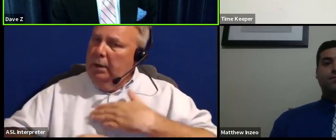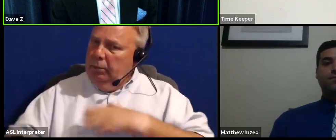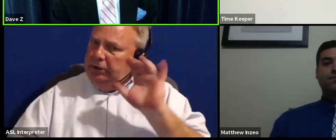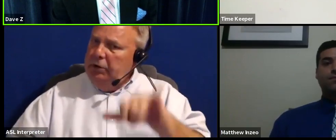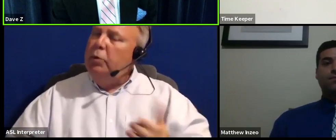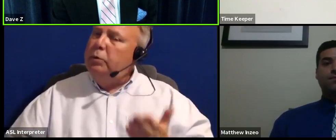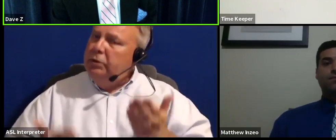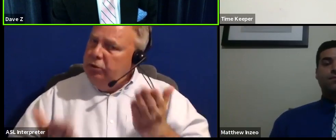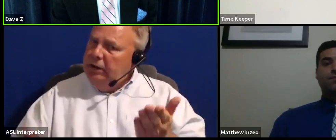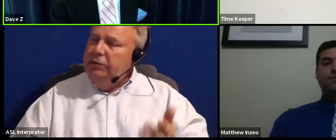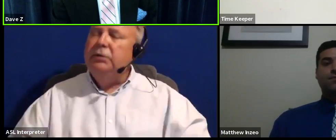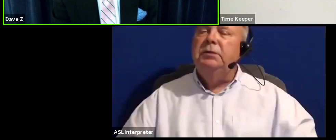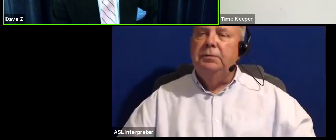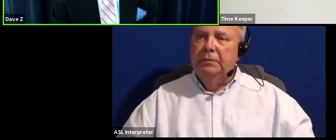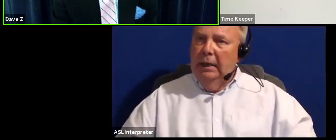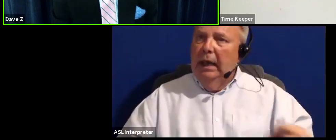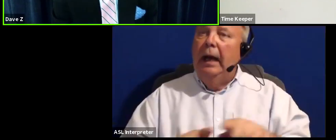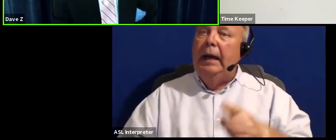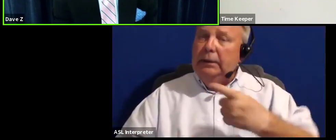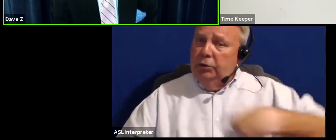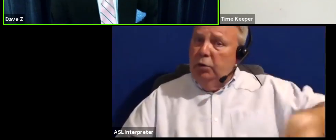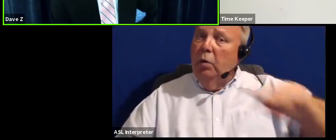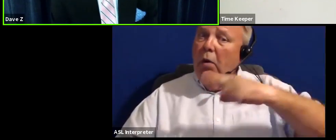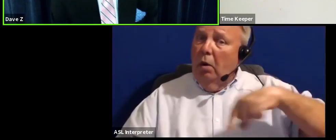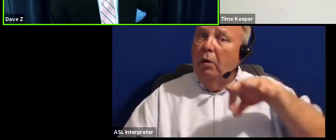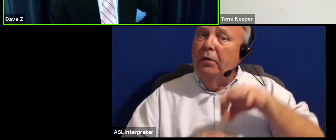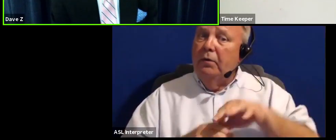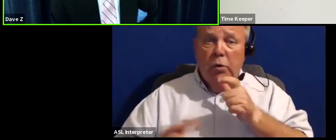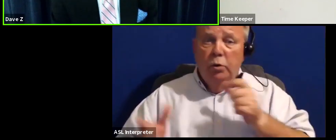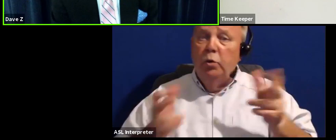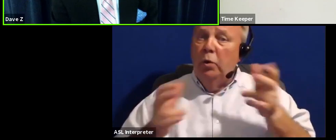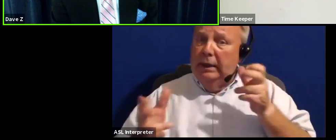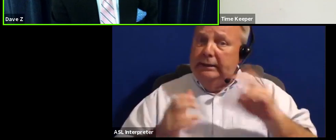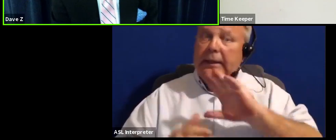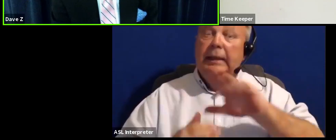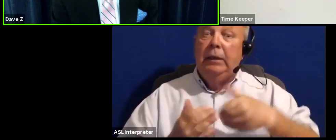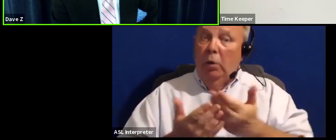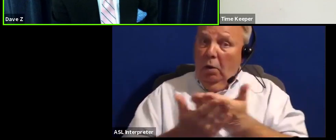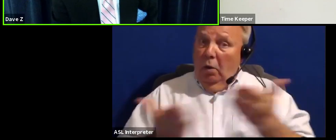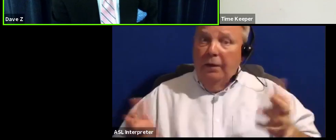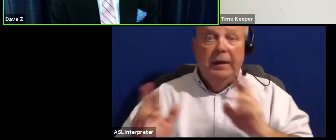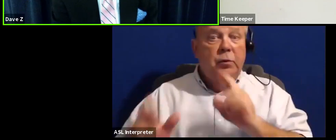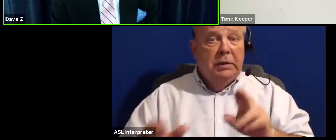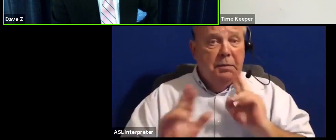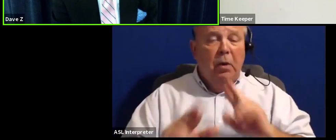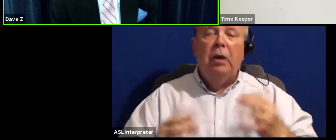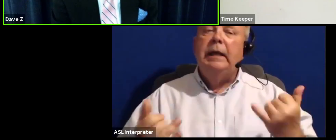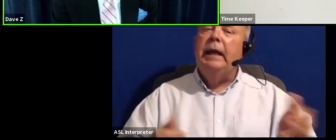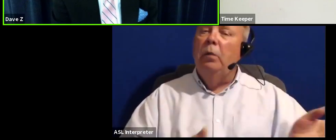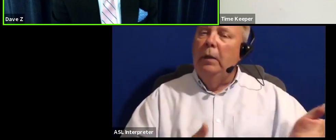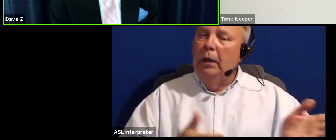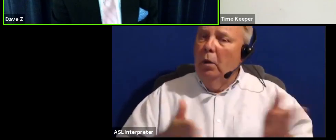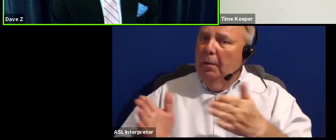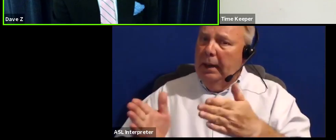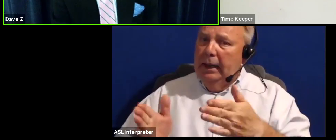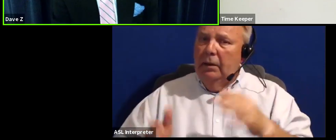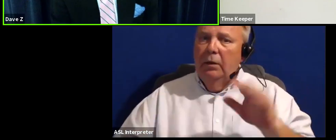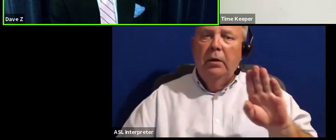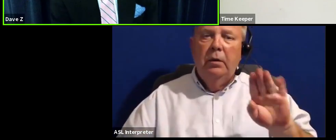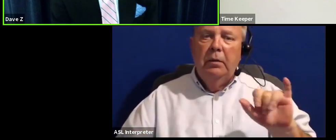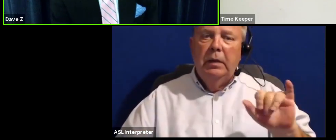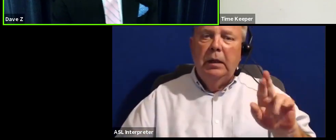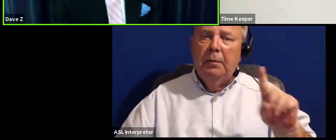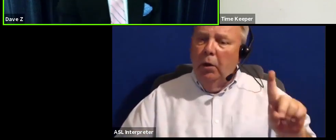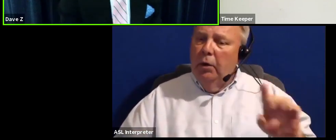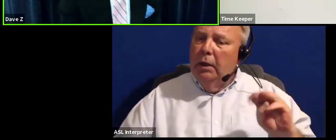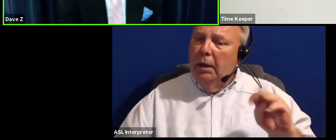suggestions, as do all the voters out there who are listening to all of these responses here. We now go back to Mr. Byrd. Mr.